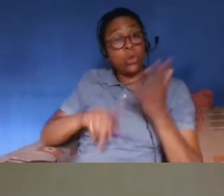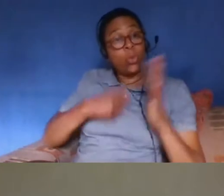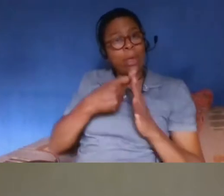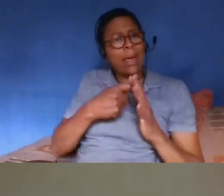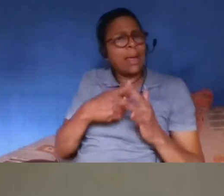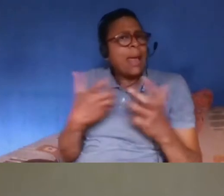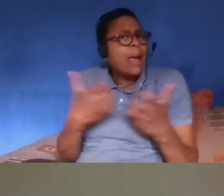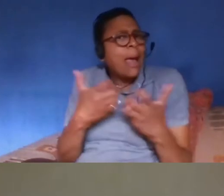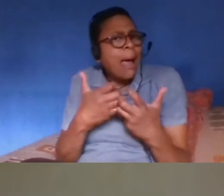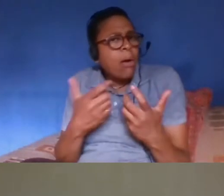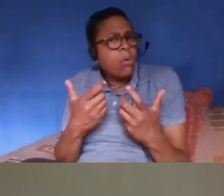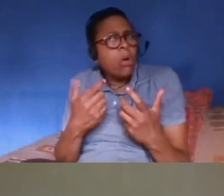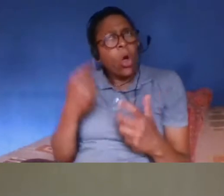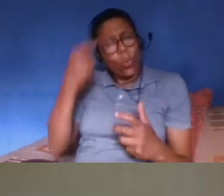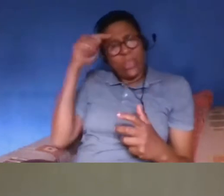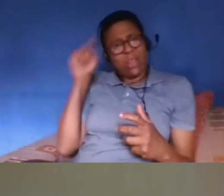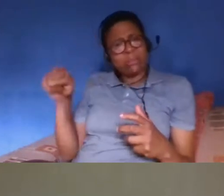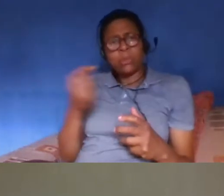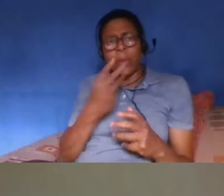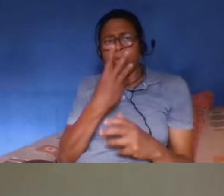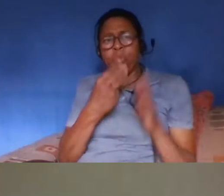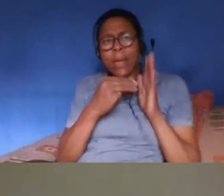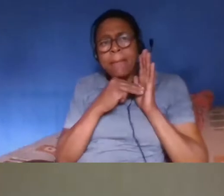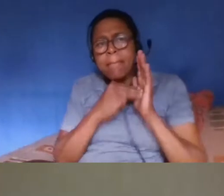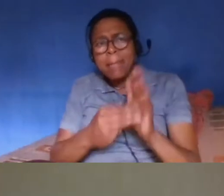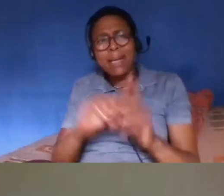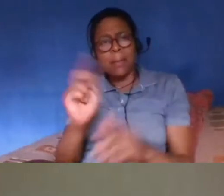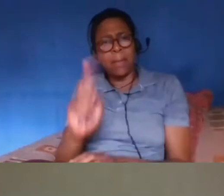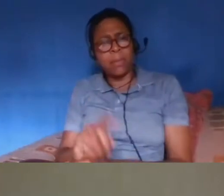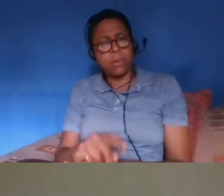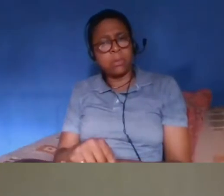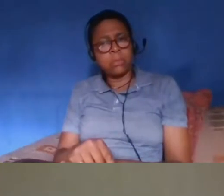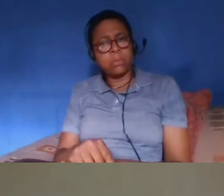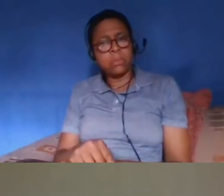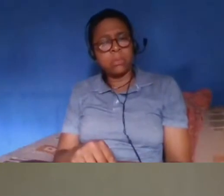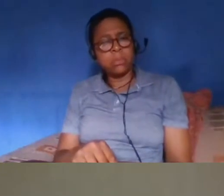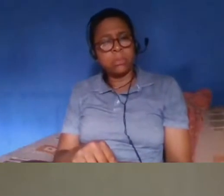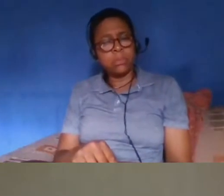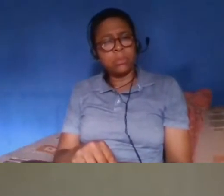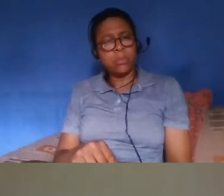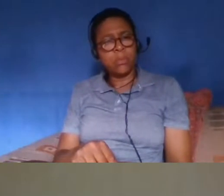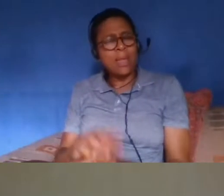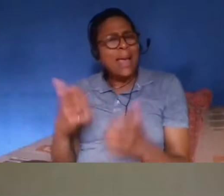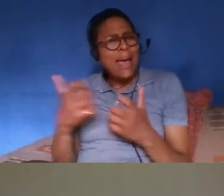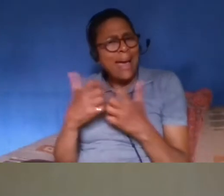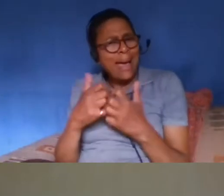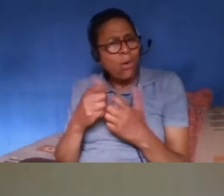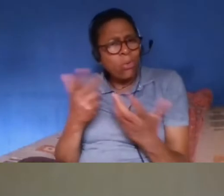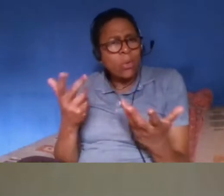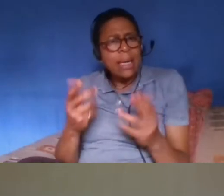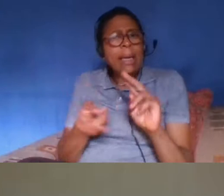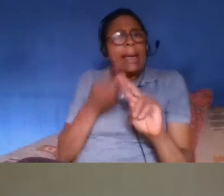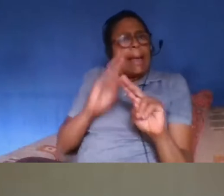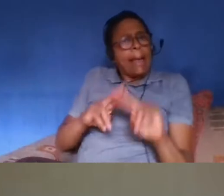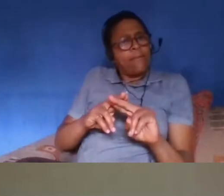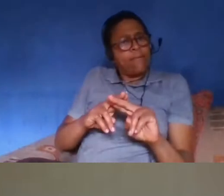um and is there an immigration problem in this so sorry how can this be if the narrative is that